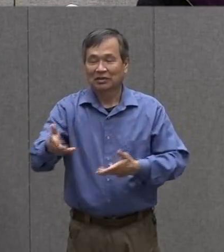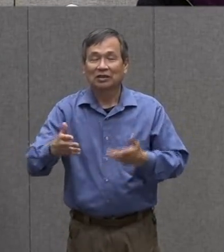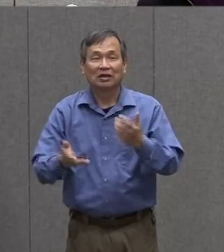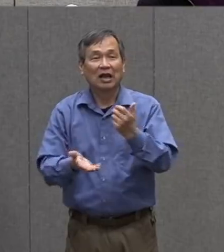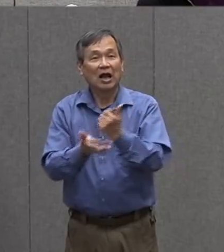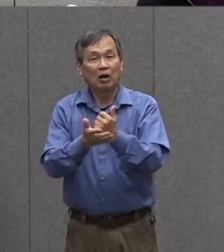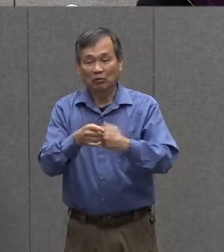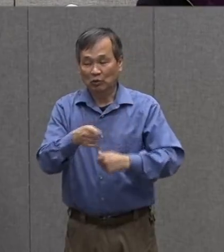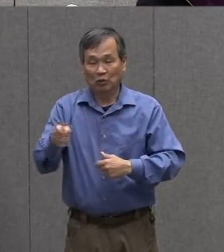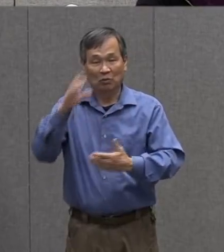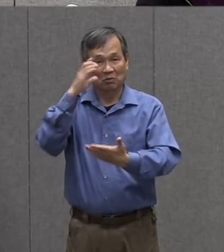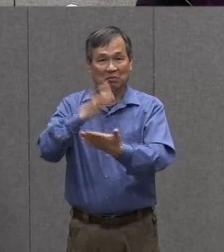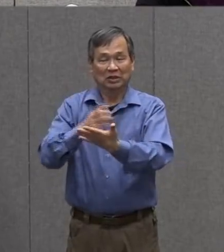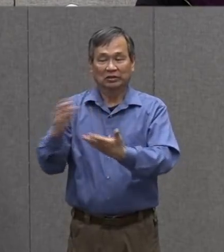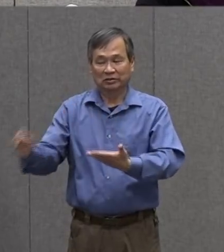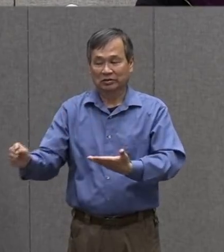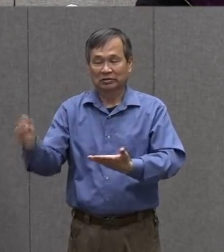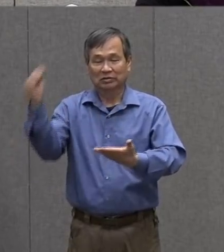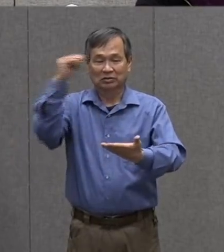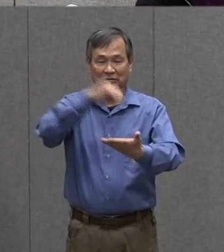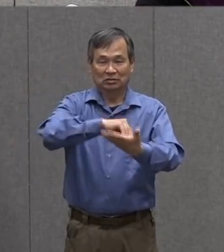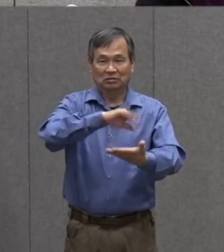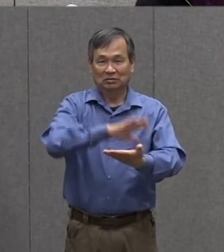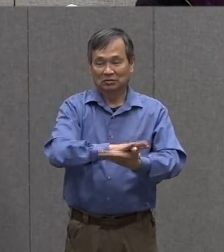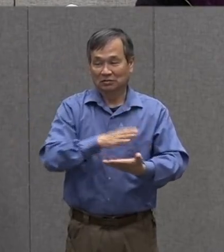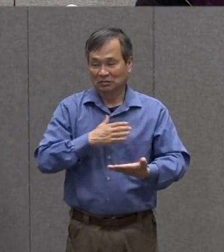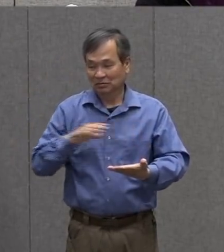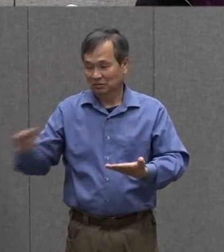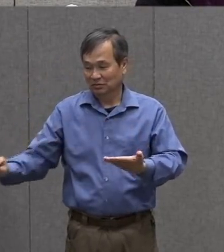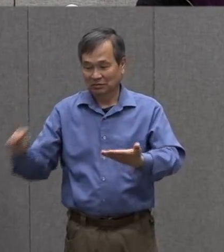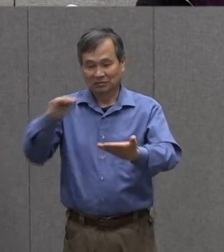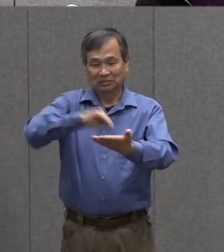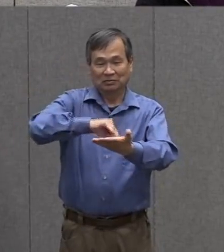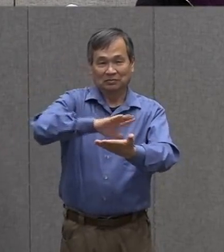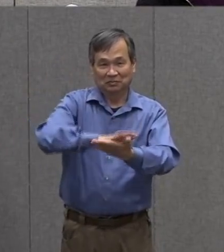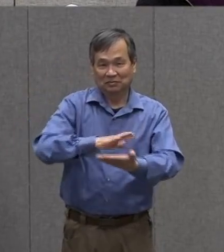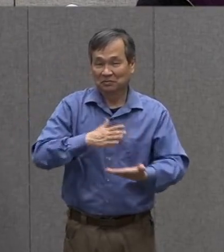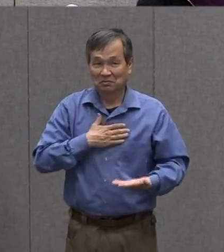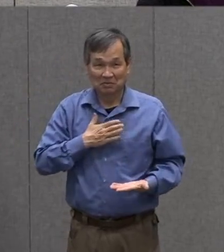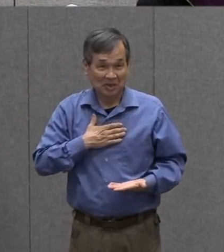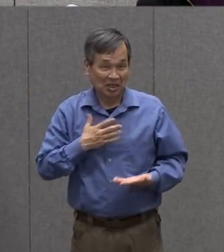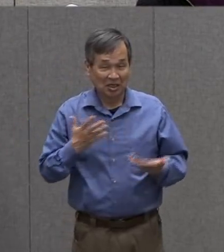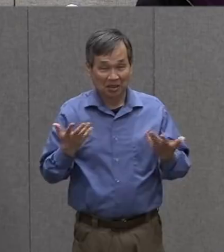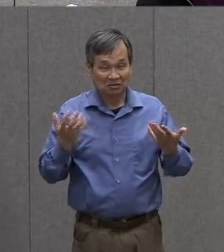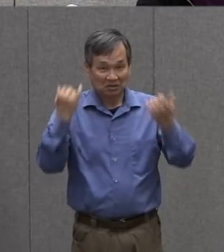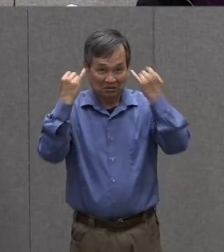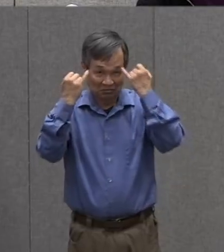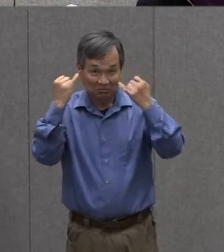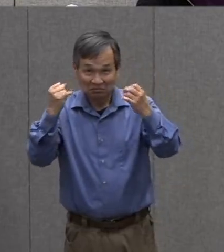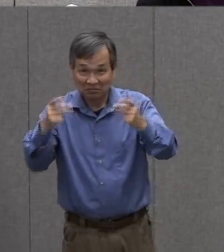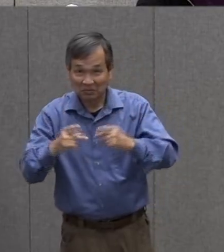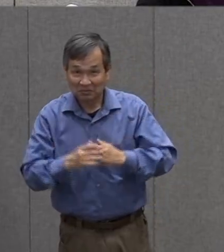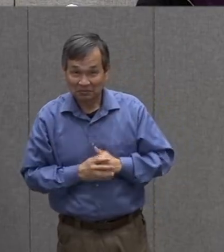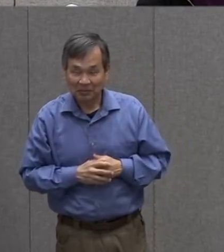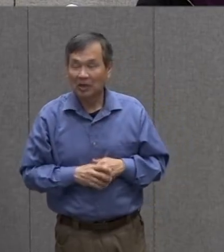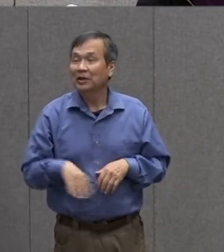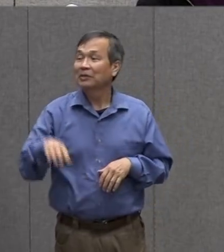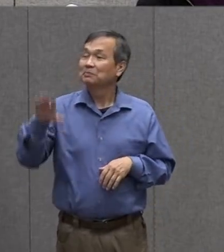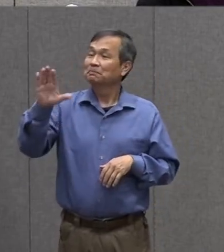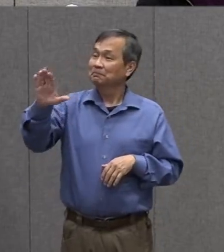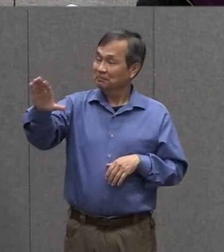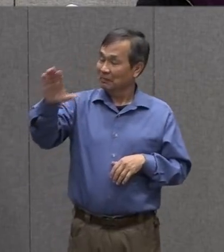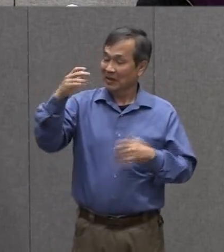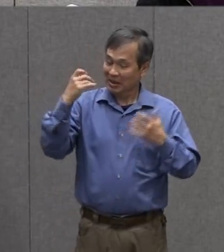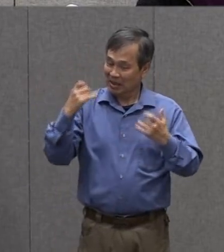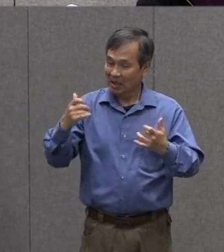me to put the idea that i want together that makes sense but let's say you have a